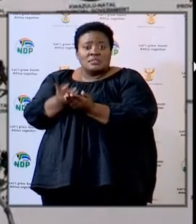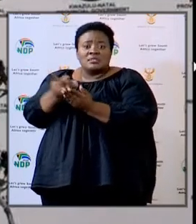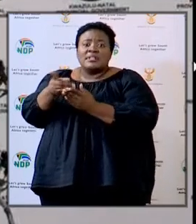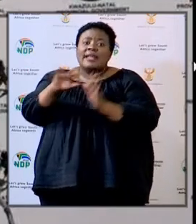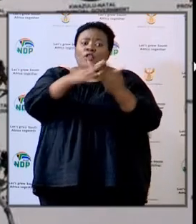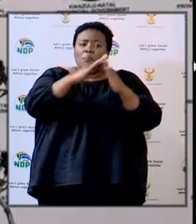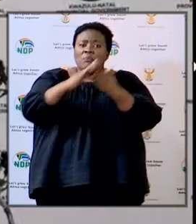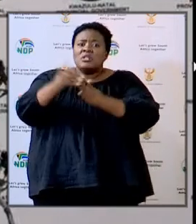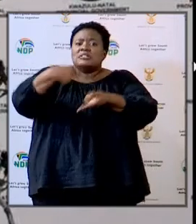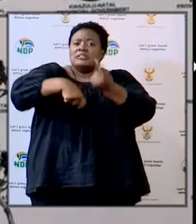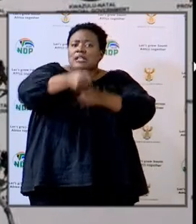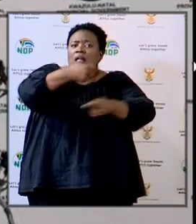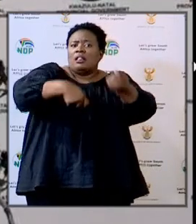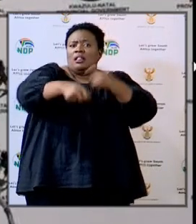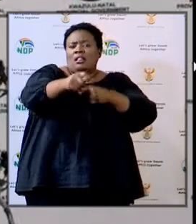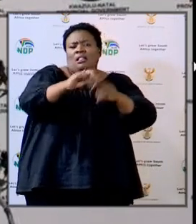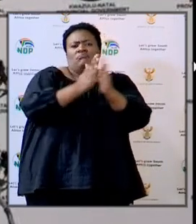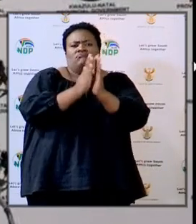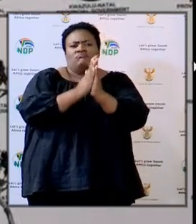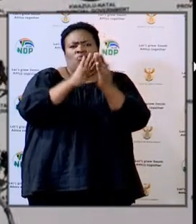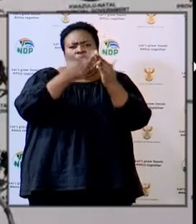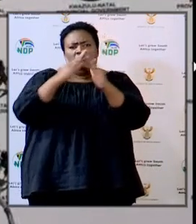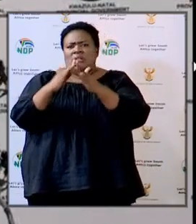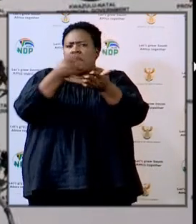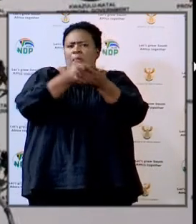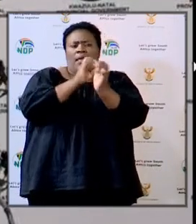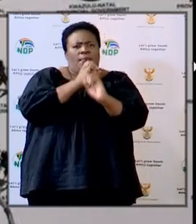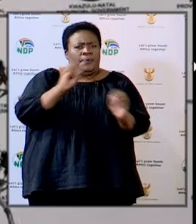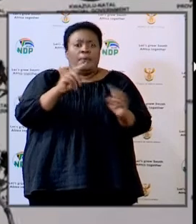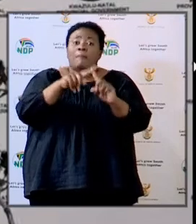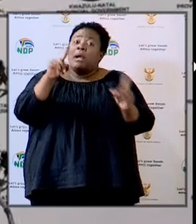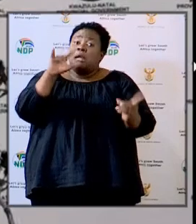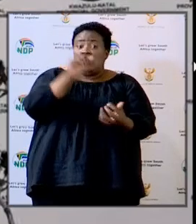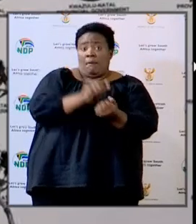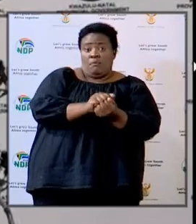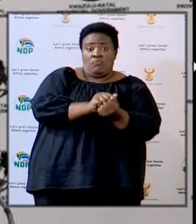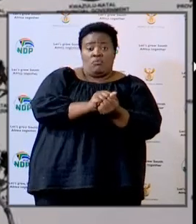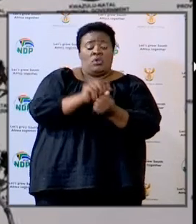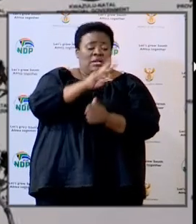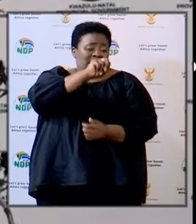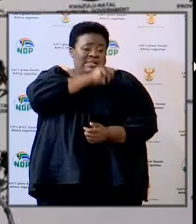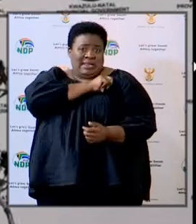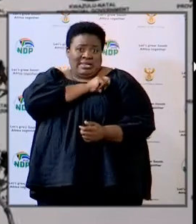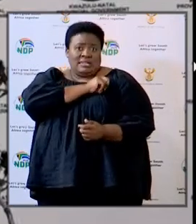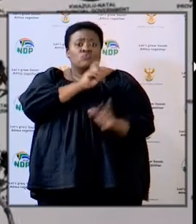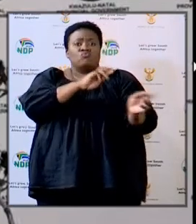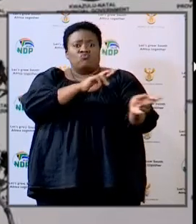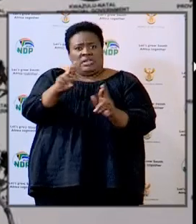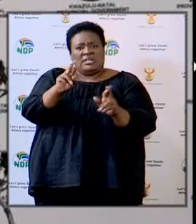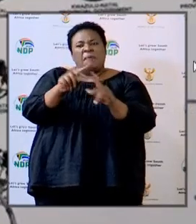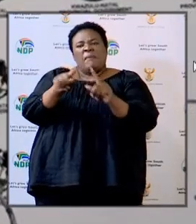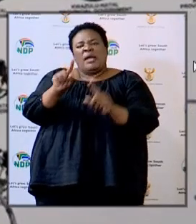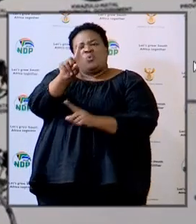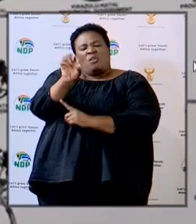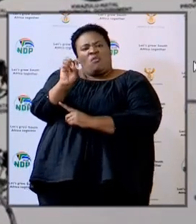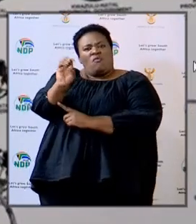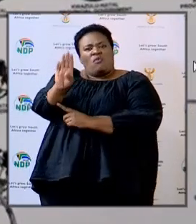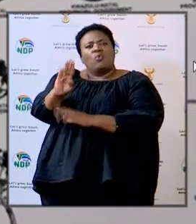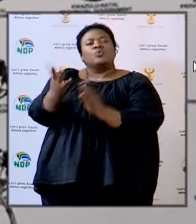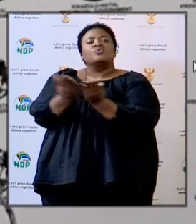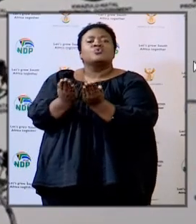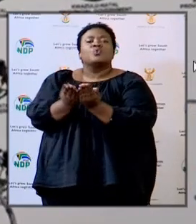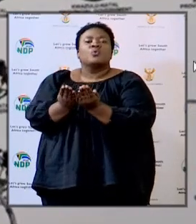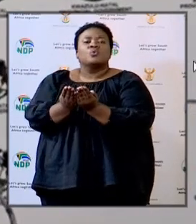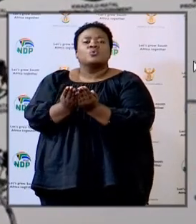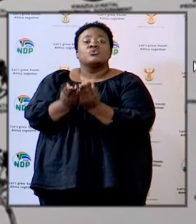communities but in summary Kwasulu Natal is ready safe for the 104 schools which according to our plan